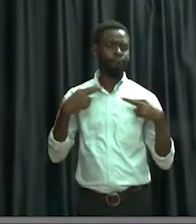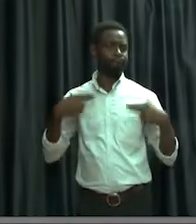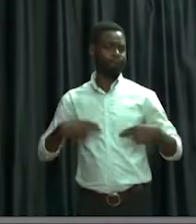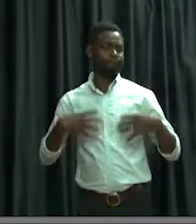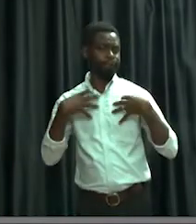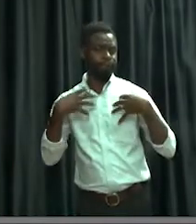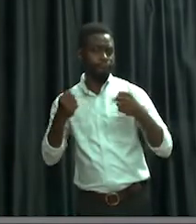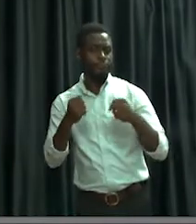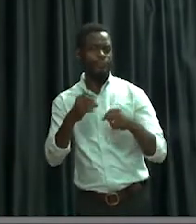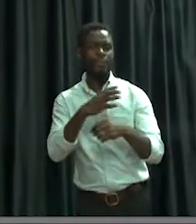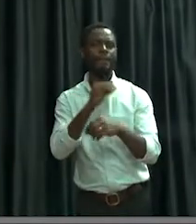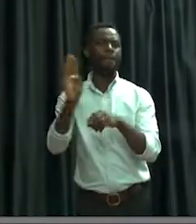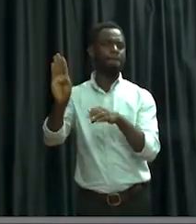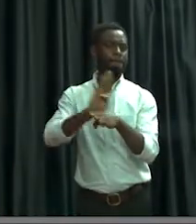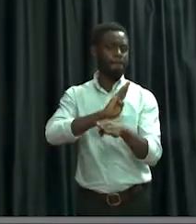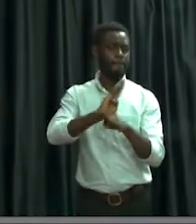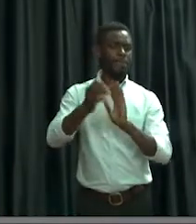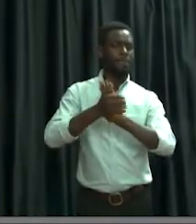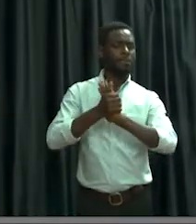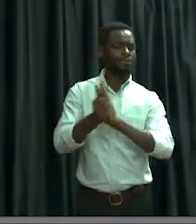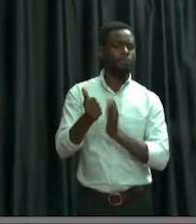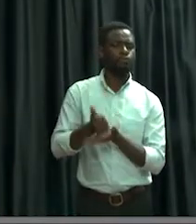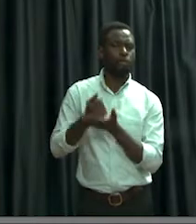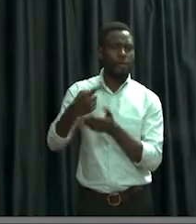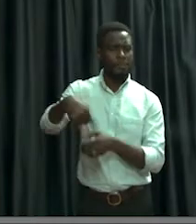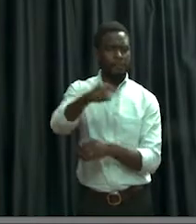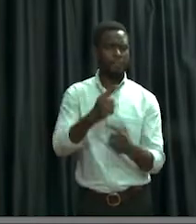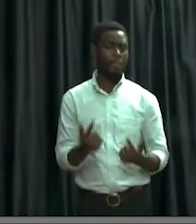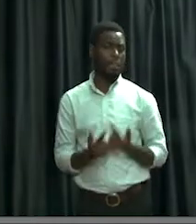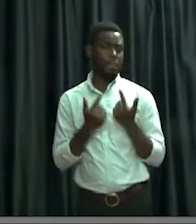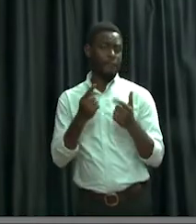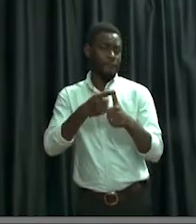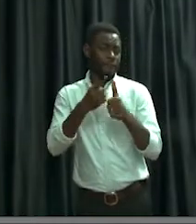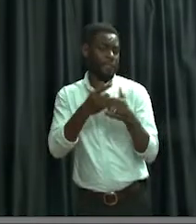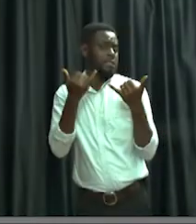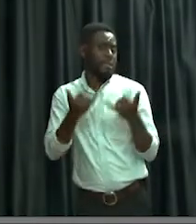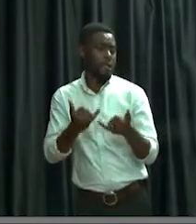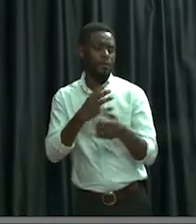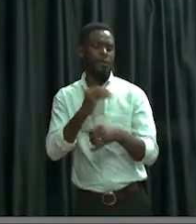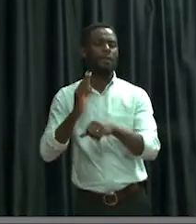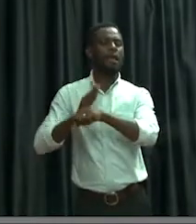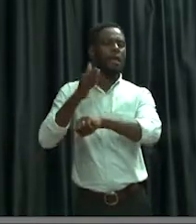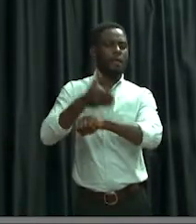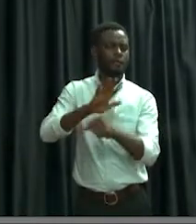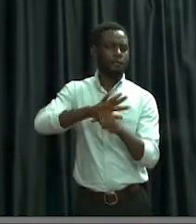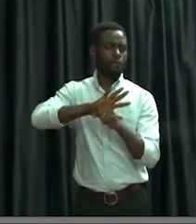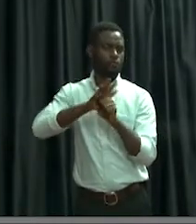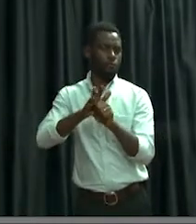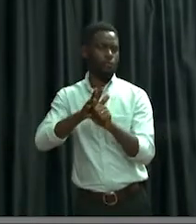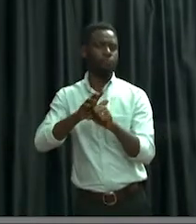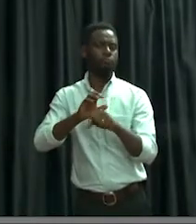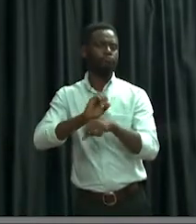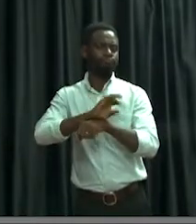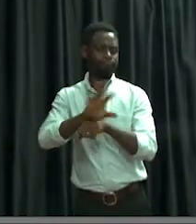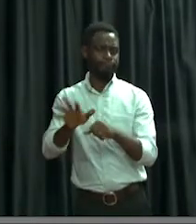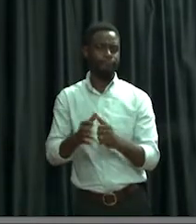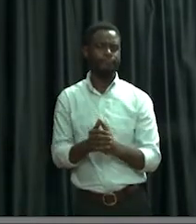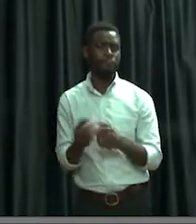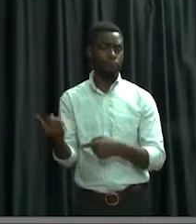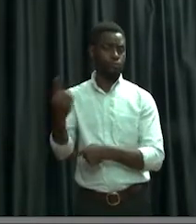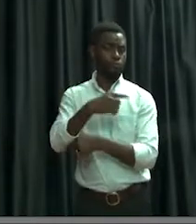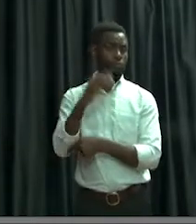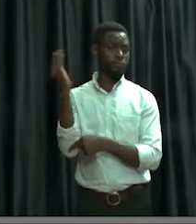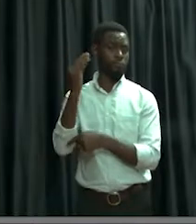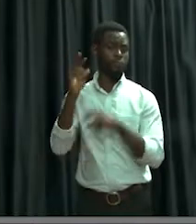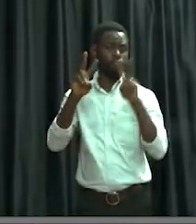health and wellness, and business skills to thrive first now and in a post-COVID-19 era.